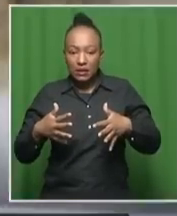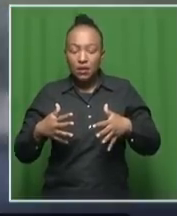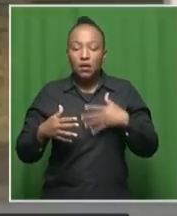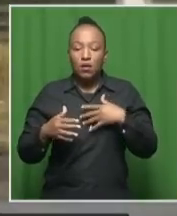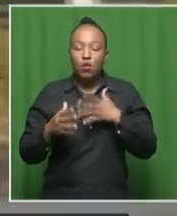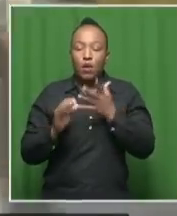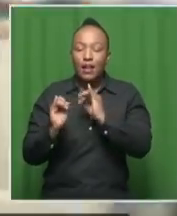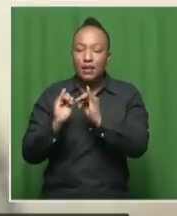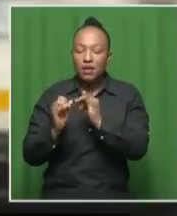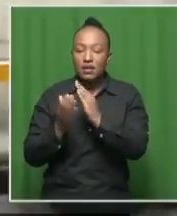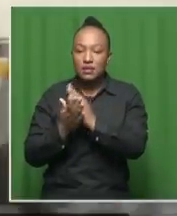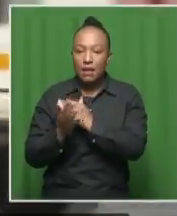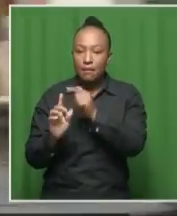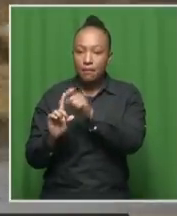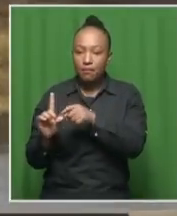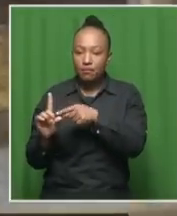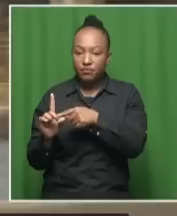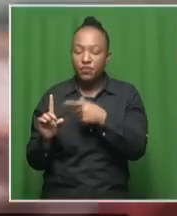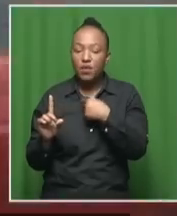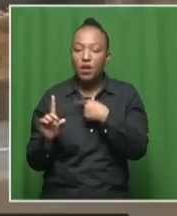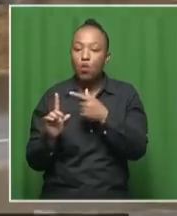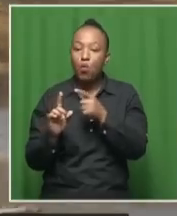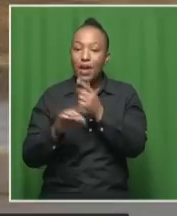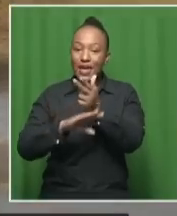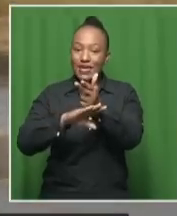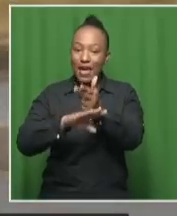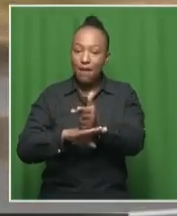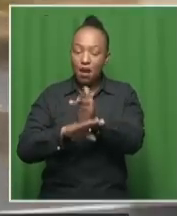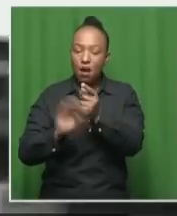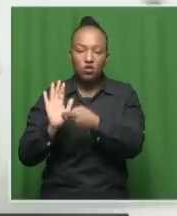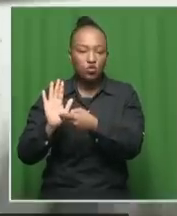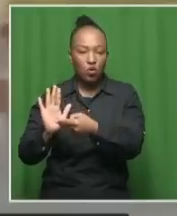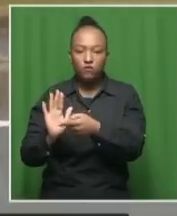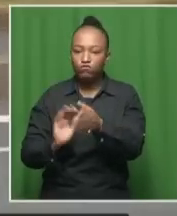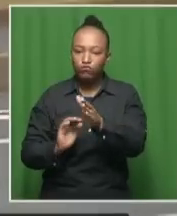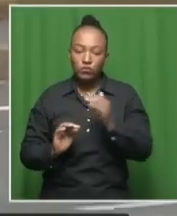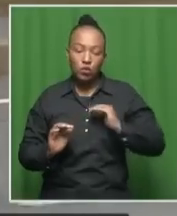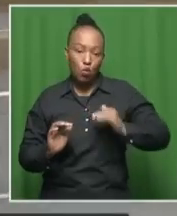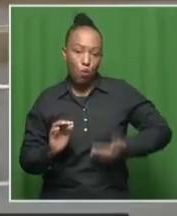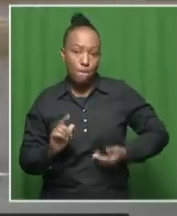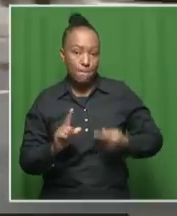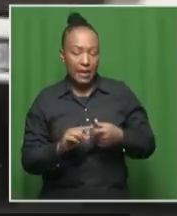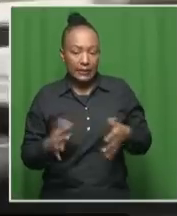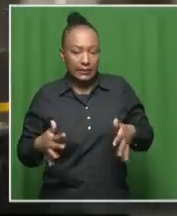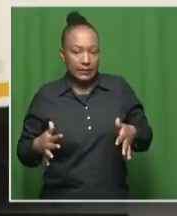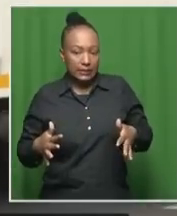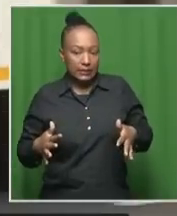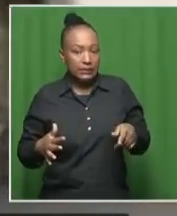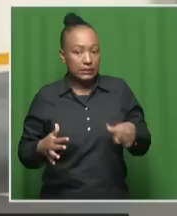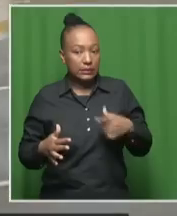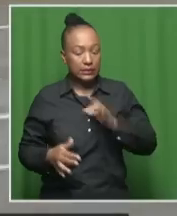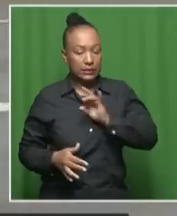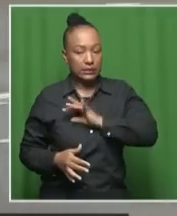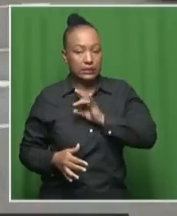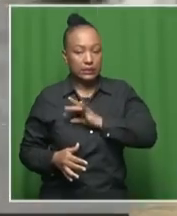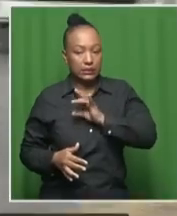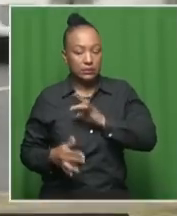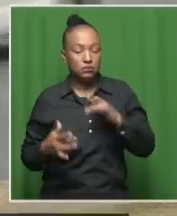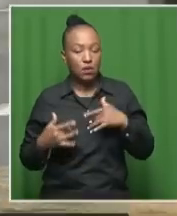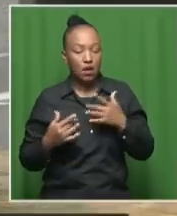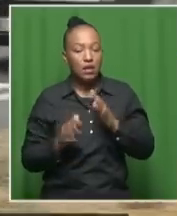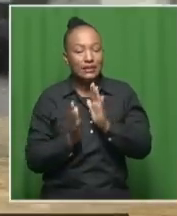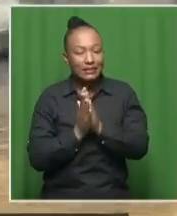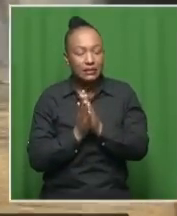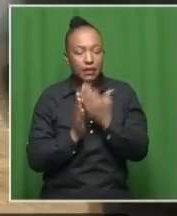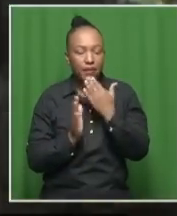going to speak to someone now whom we're not going to put on camera because she is scared, she fears for her life and she has asked